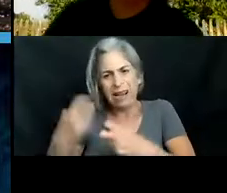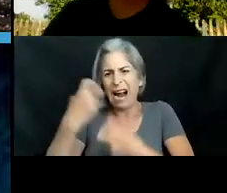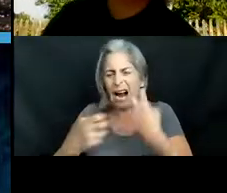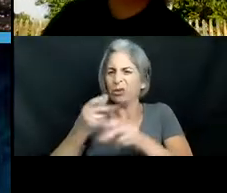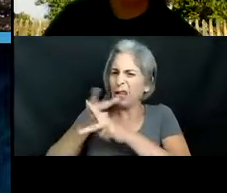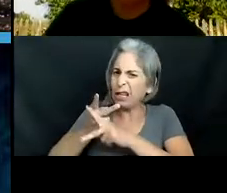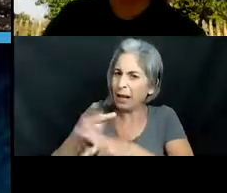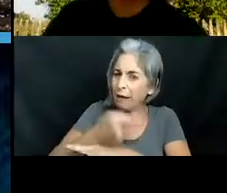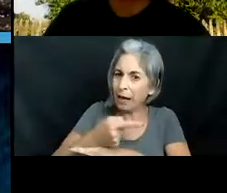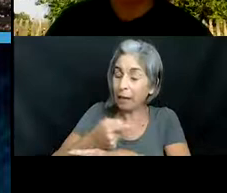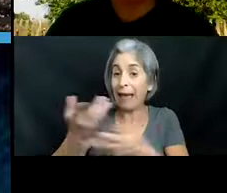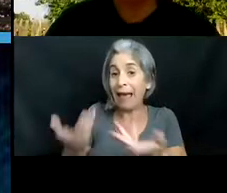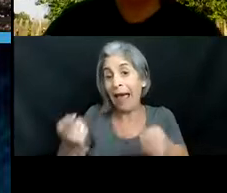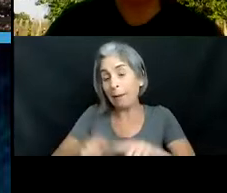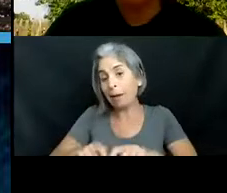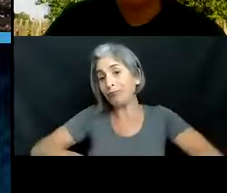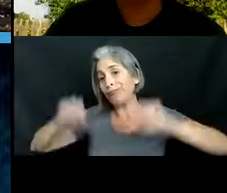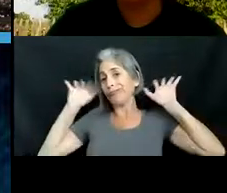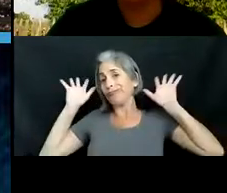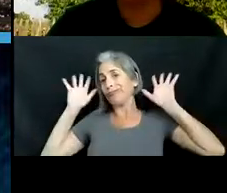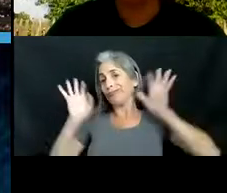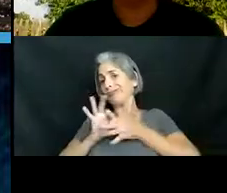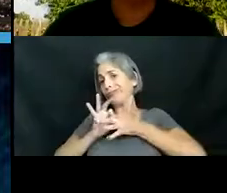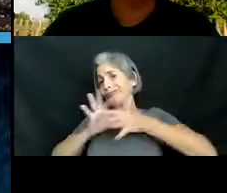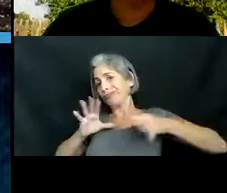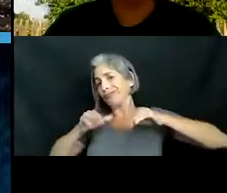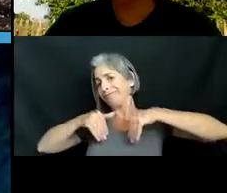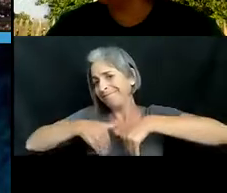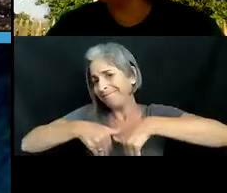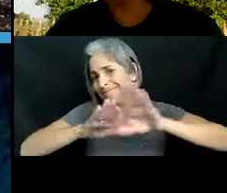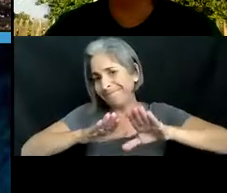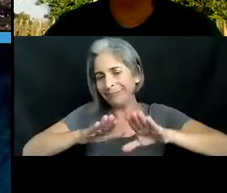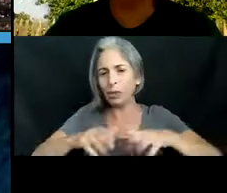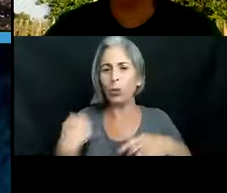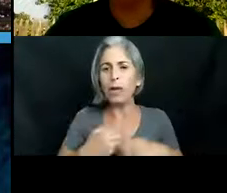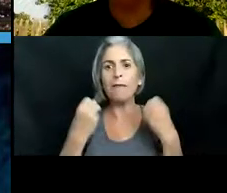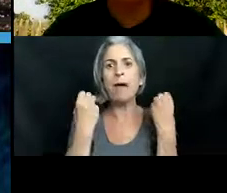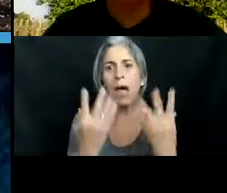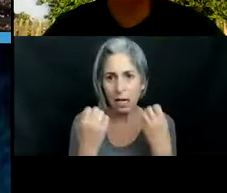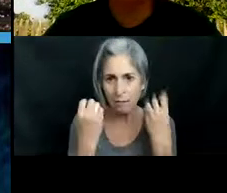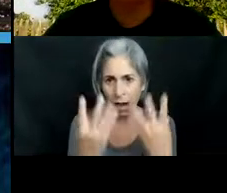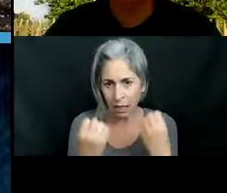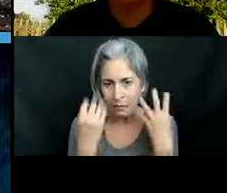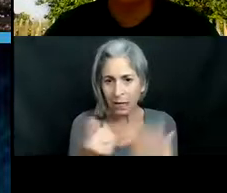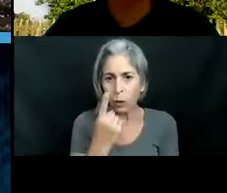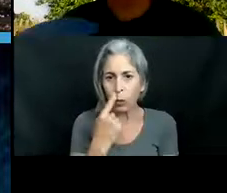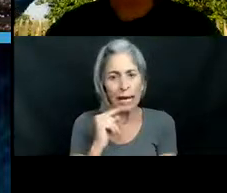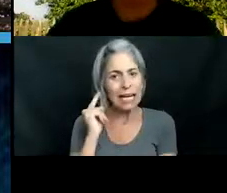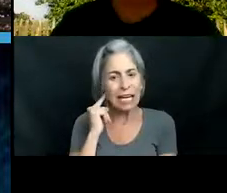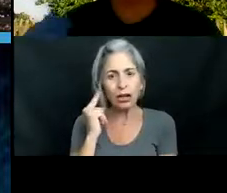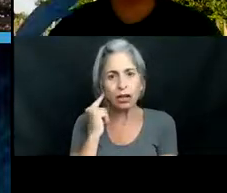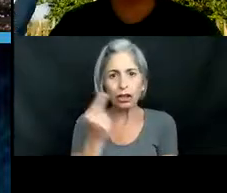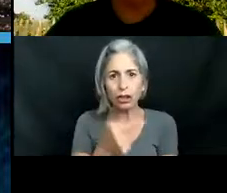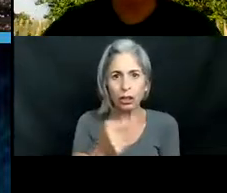time people end up giving them up and not wanting them anymore and right now we have tons and tons and tons of red-eared sliders in our florida